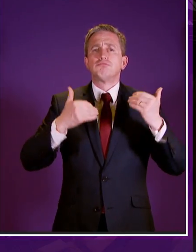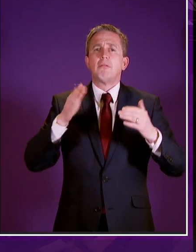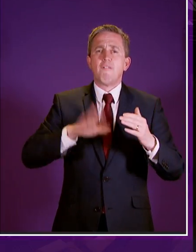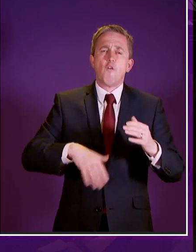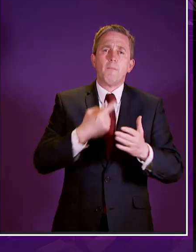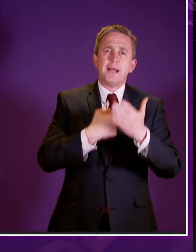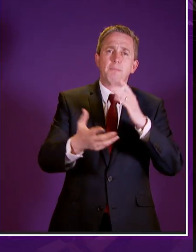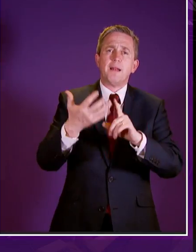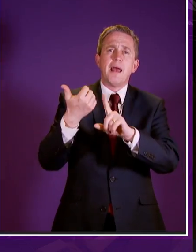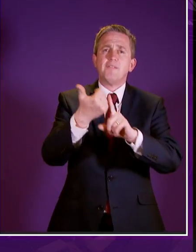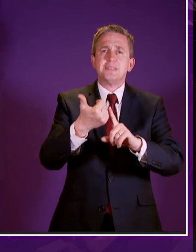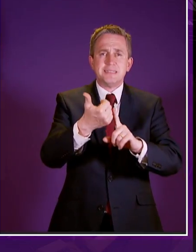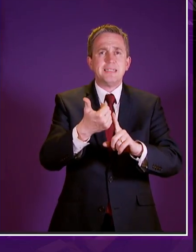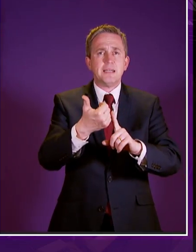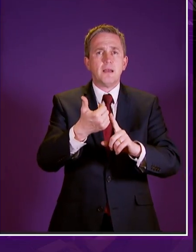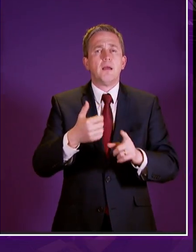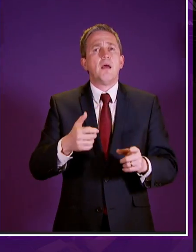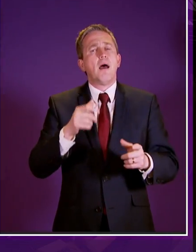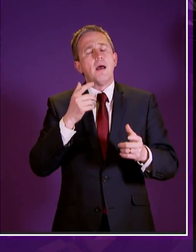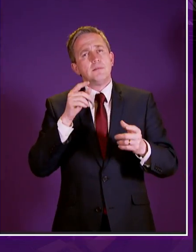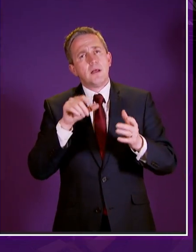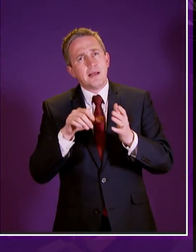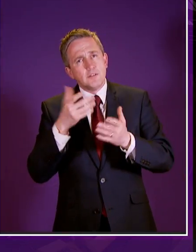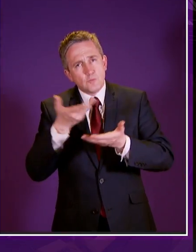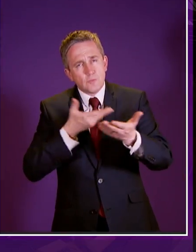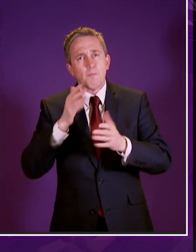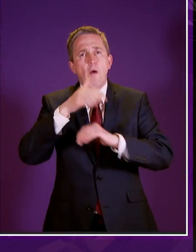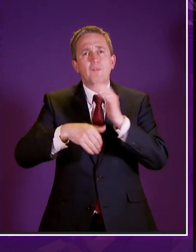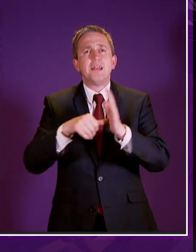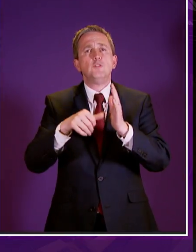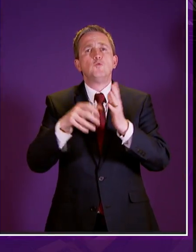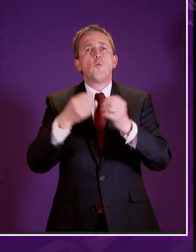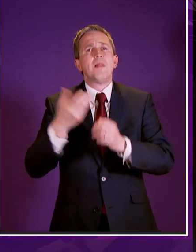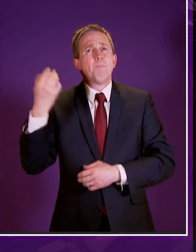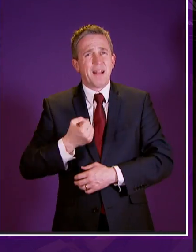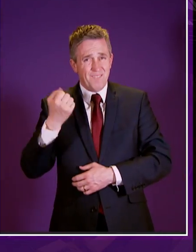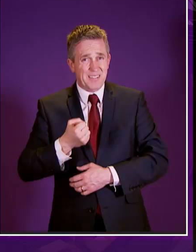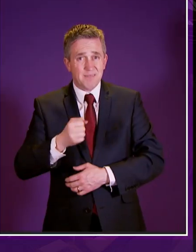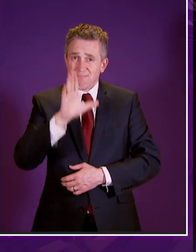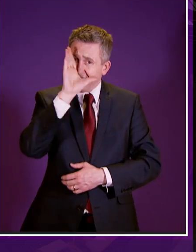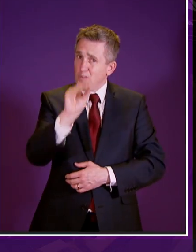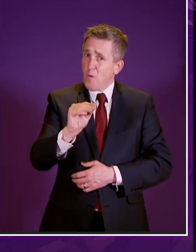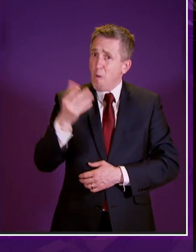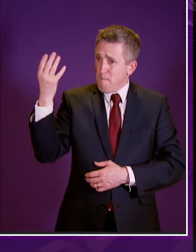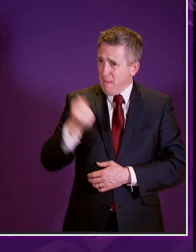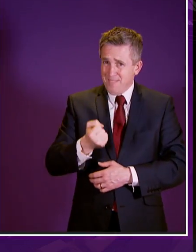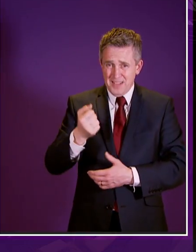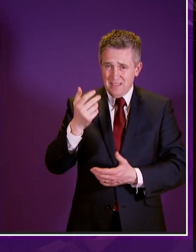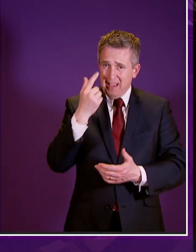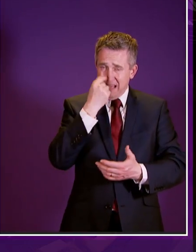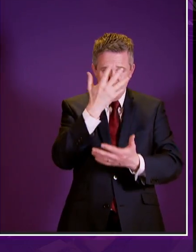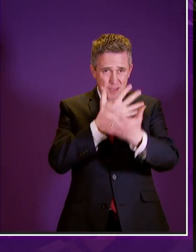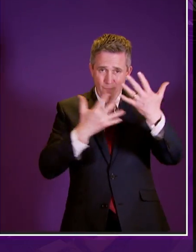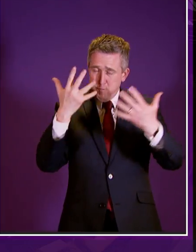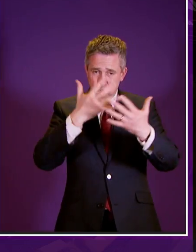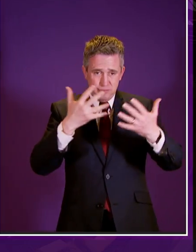advocacy particularly in the benefits landscape the benefit landscape can be a terribly confusing place and one that's often filled with